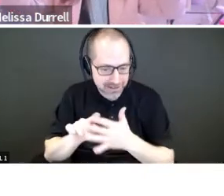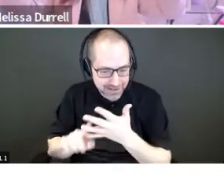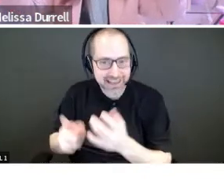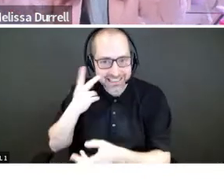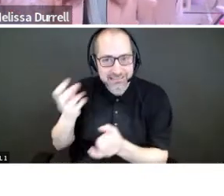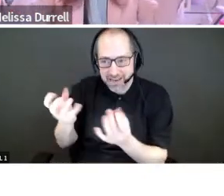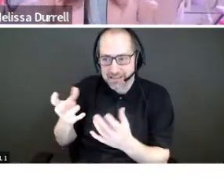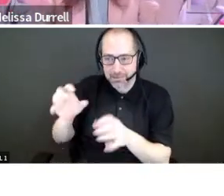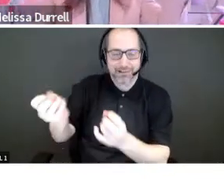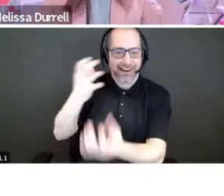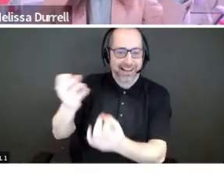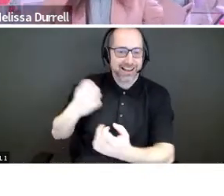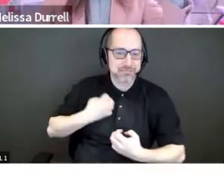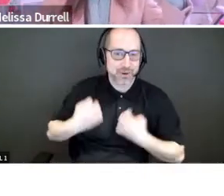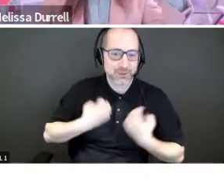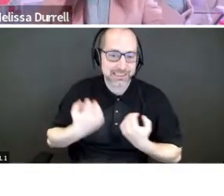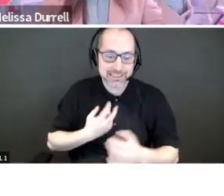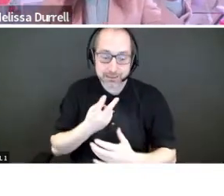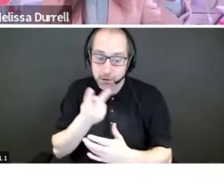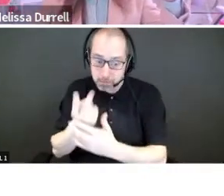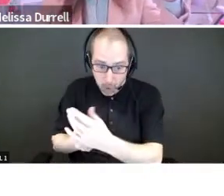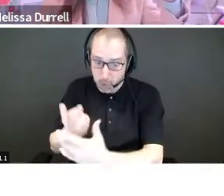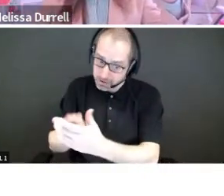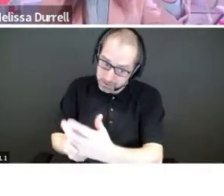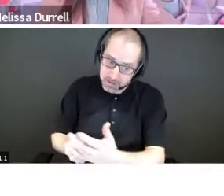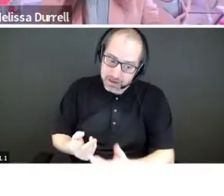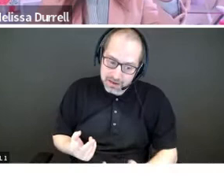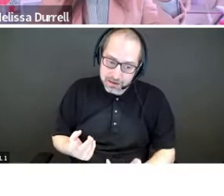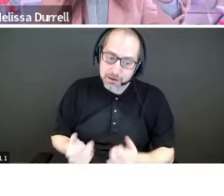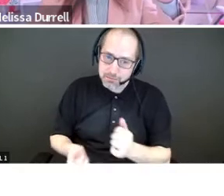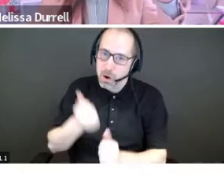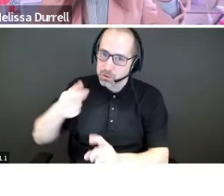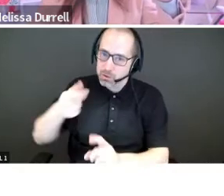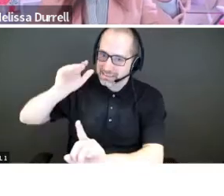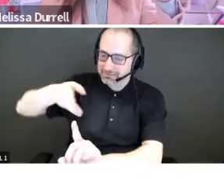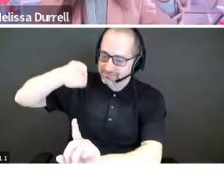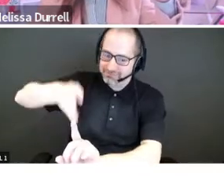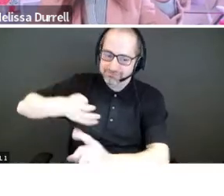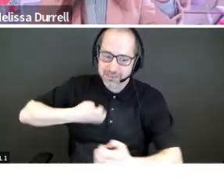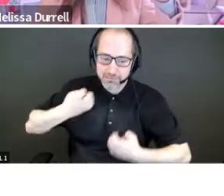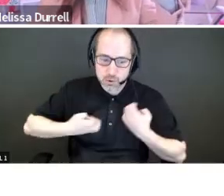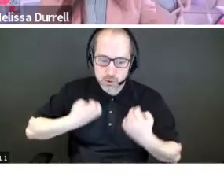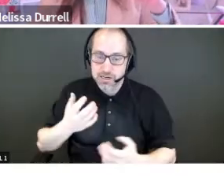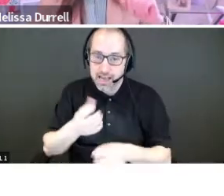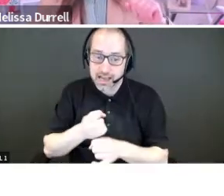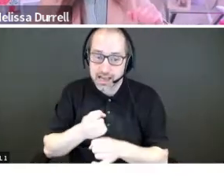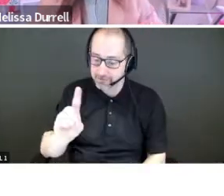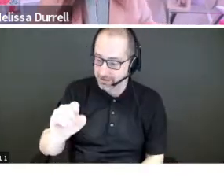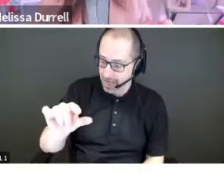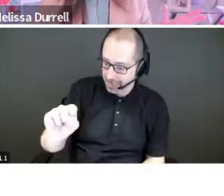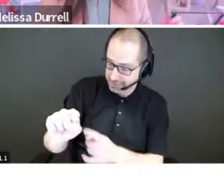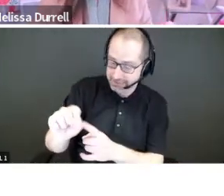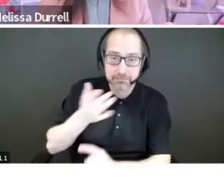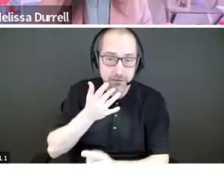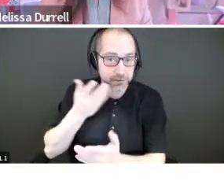look at this. Everybody up, right? Both? Good answer. Emotions, emotions, emotions. I got Douglas here with the facts. All